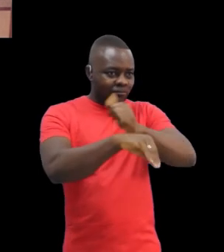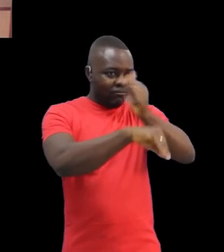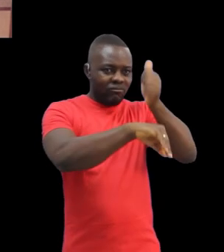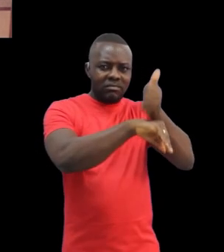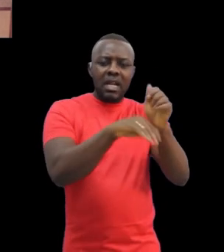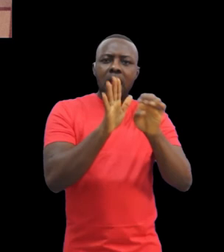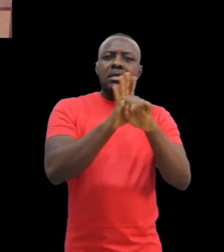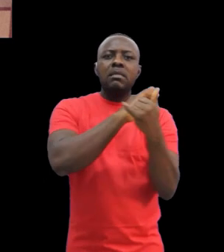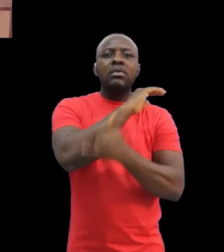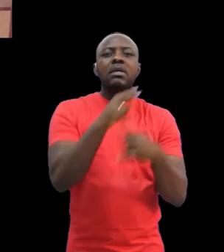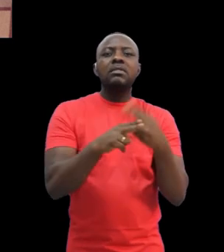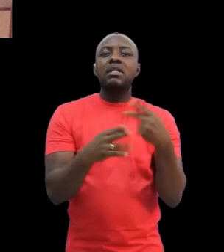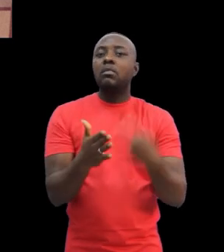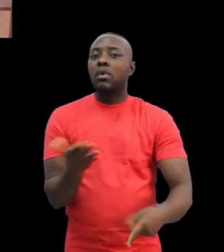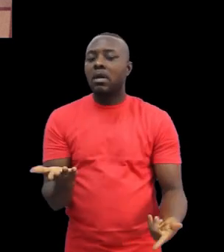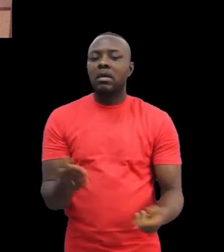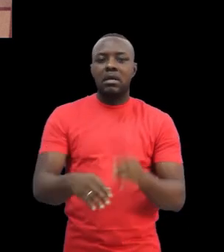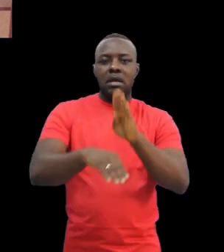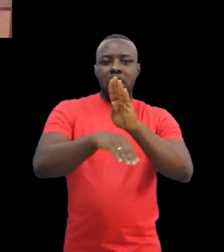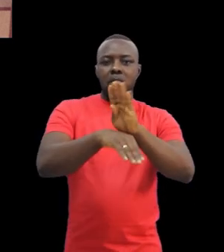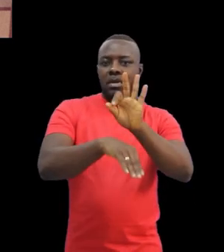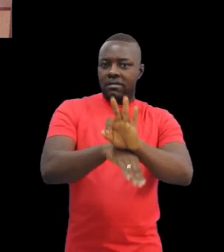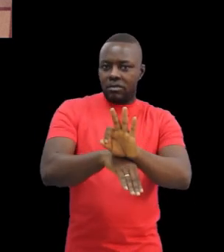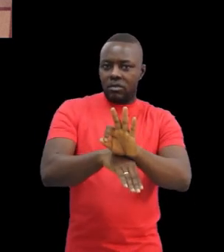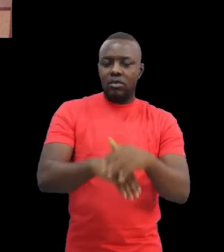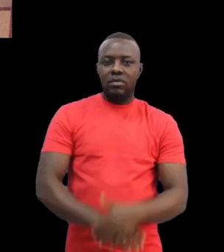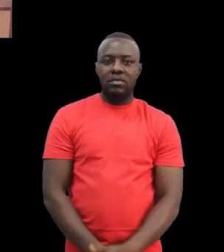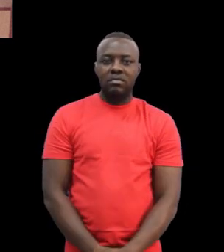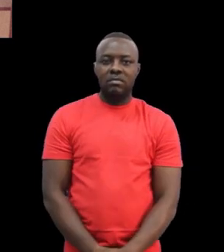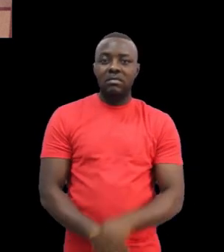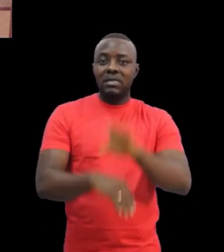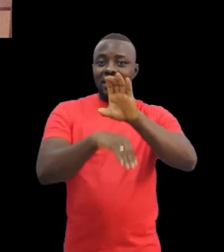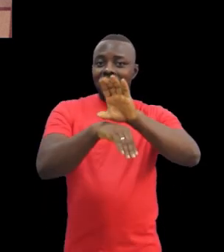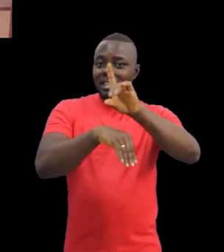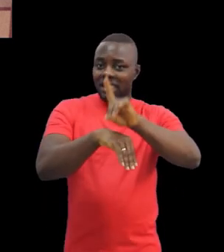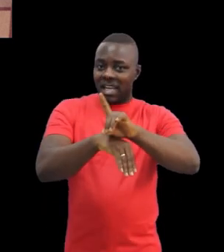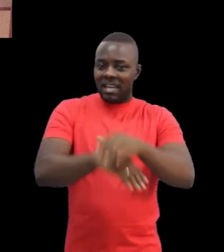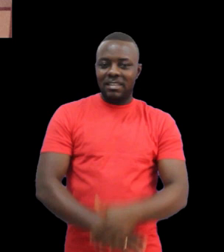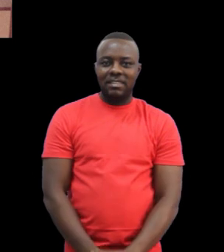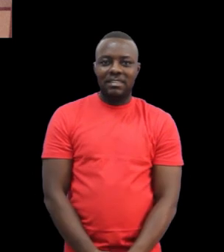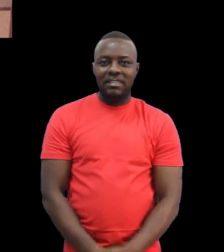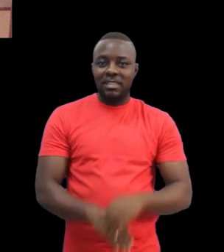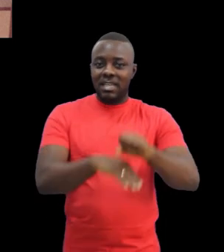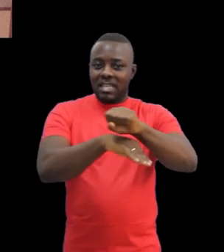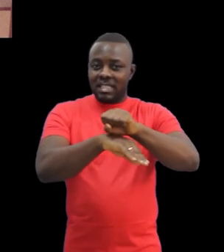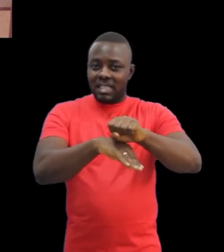Opening schools for the Deaf in countries such as Burkina Faso, Church, Senegal,